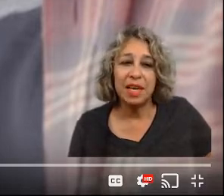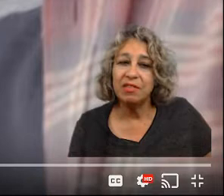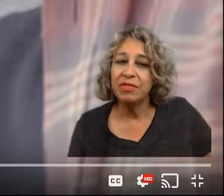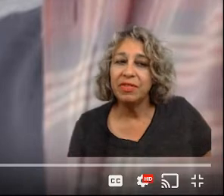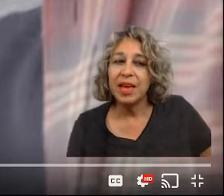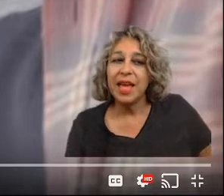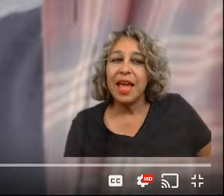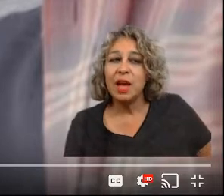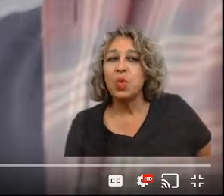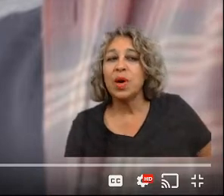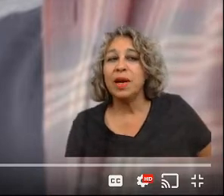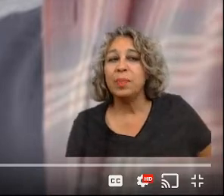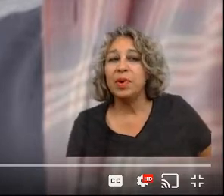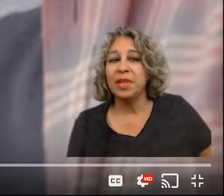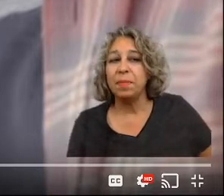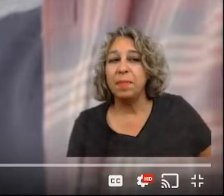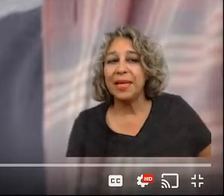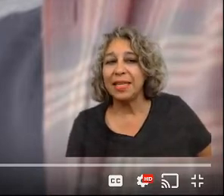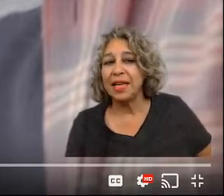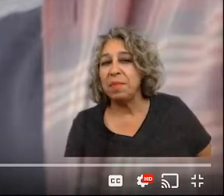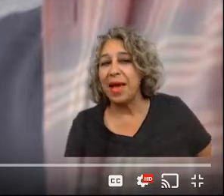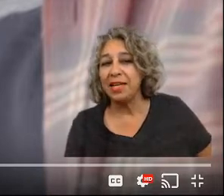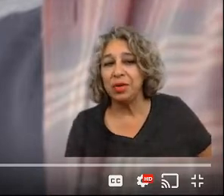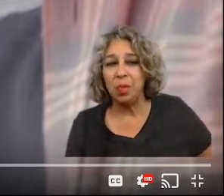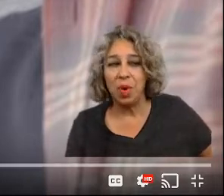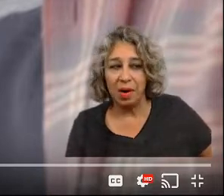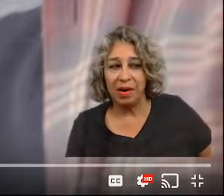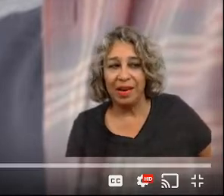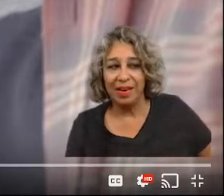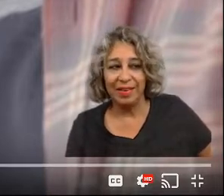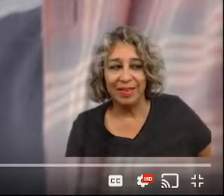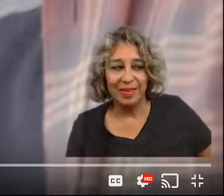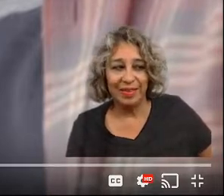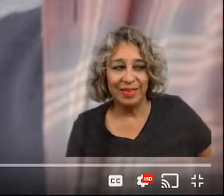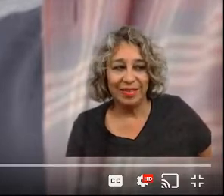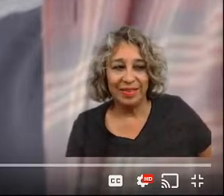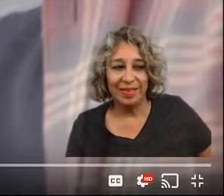himself and we're going to put the mexican man to work